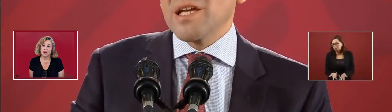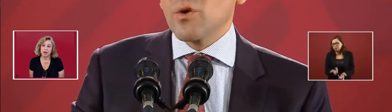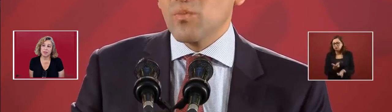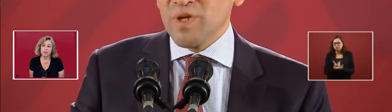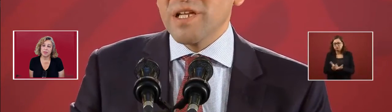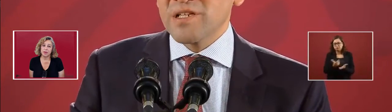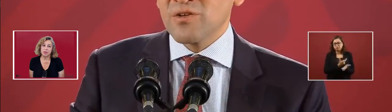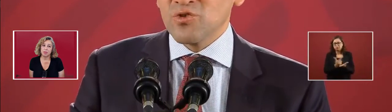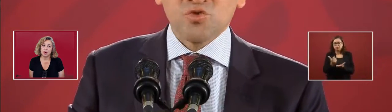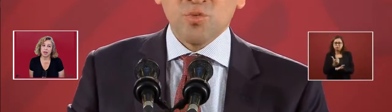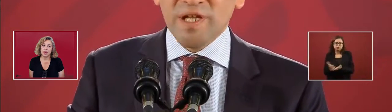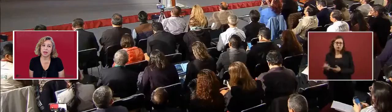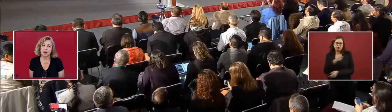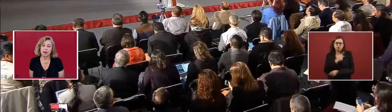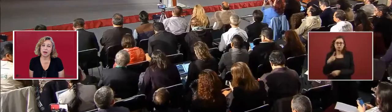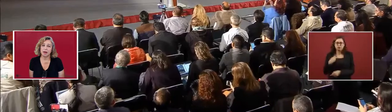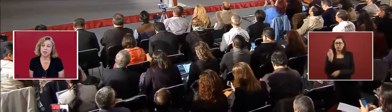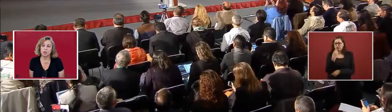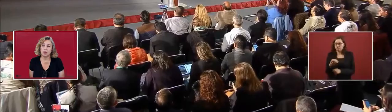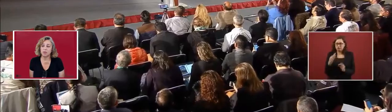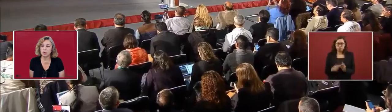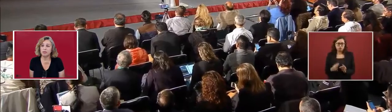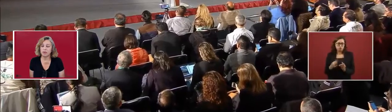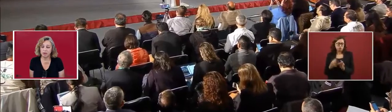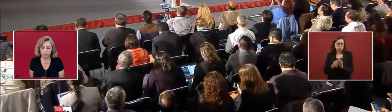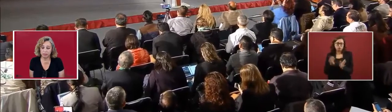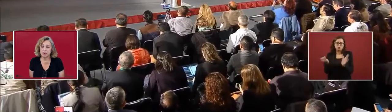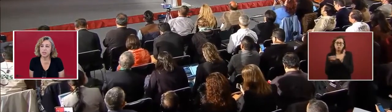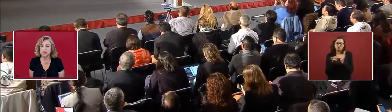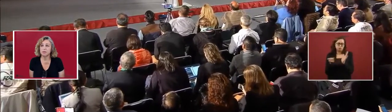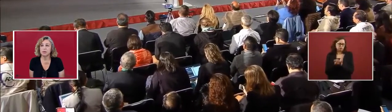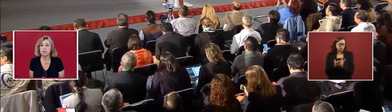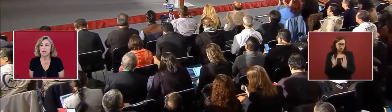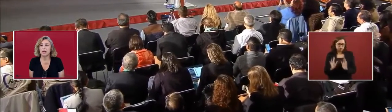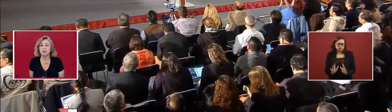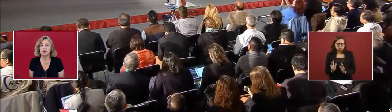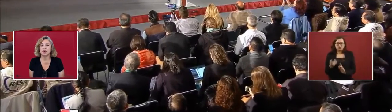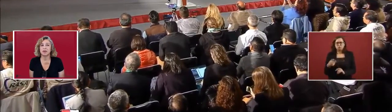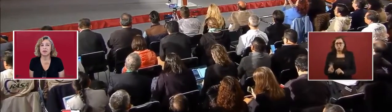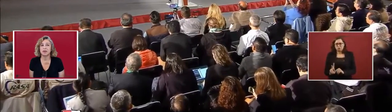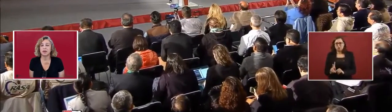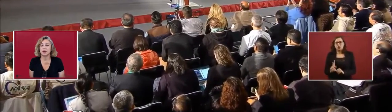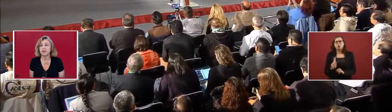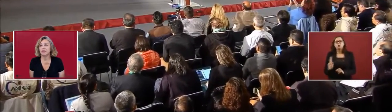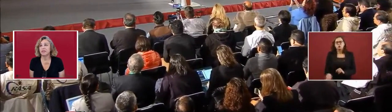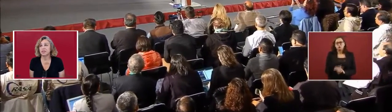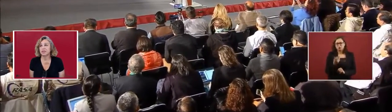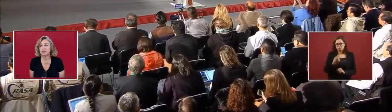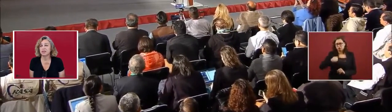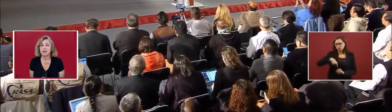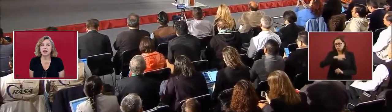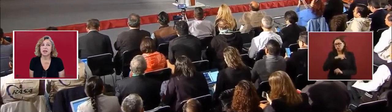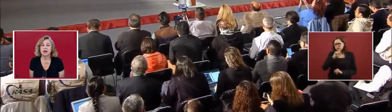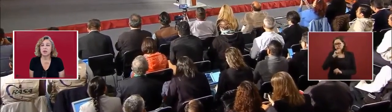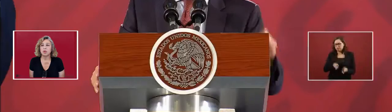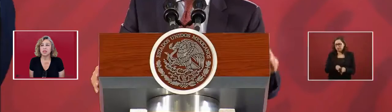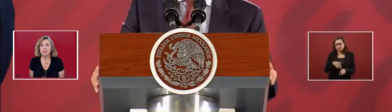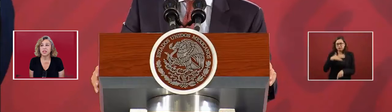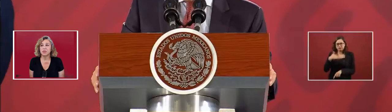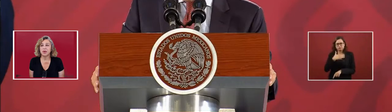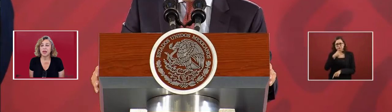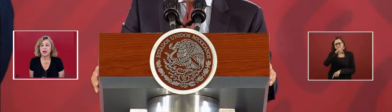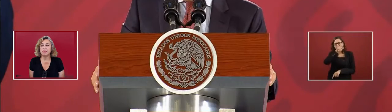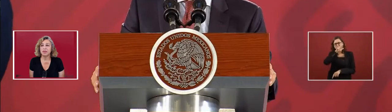working with whoever forces them to comply with their fiscal. A